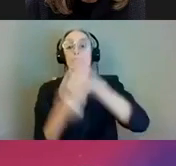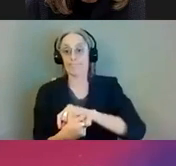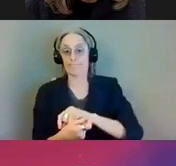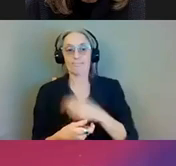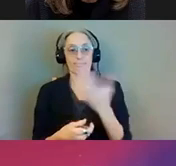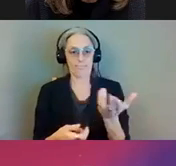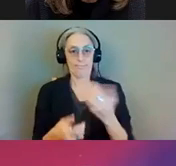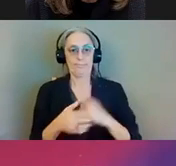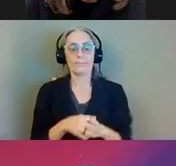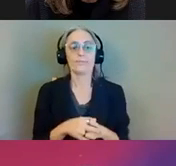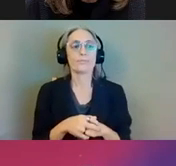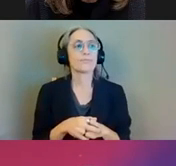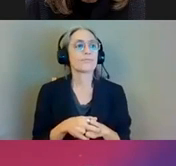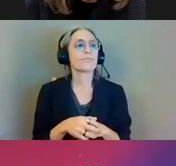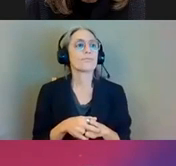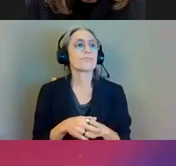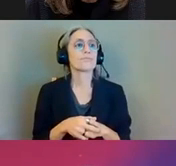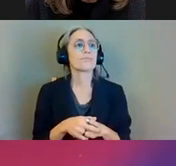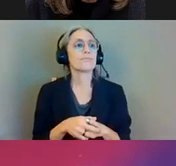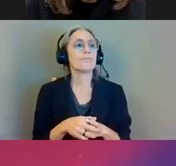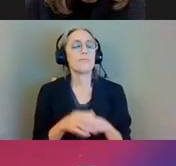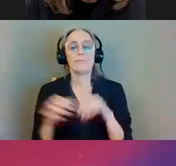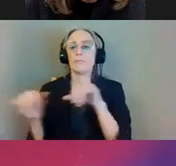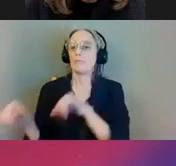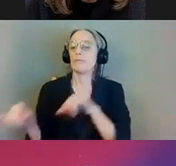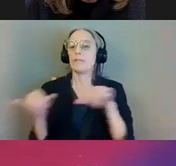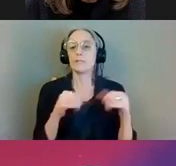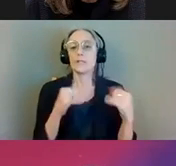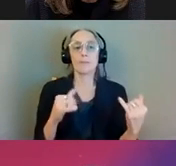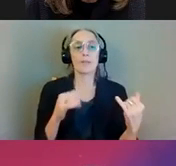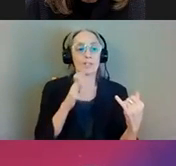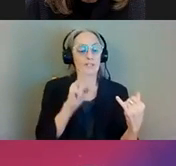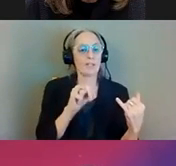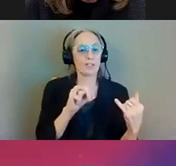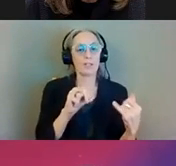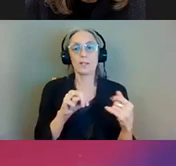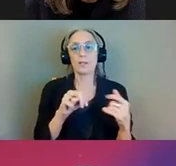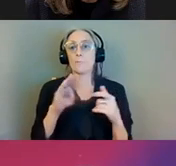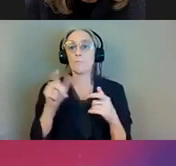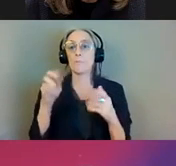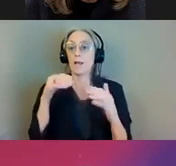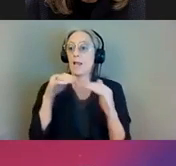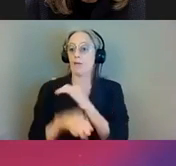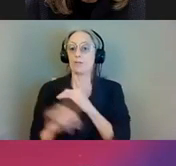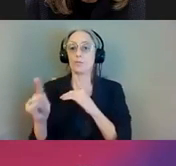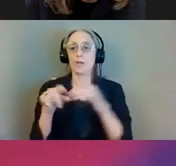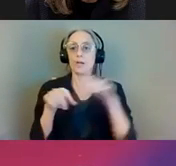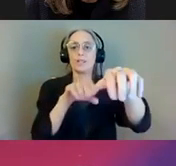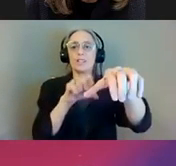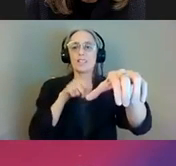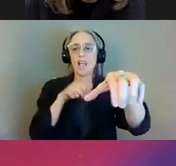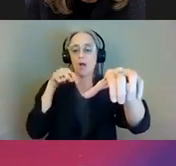So just as with the existing station, the main entrance for the new Berwyn station will be located on the south side of the street.